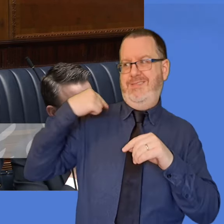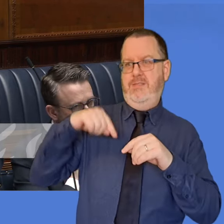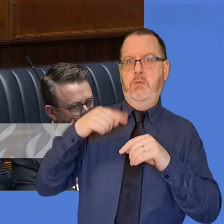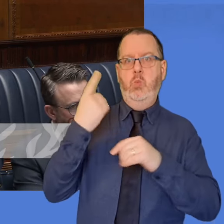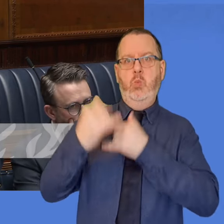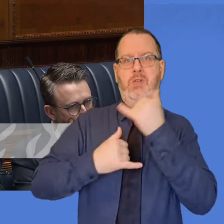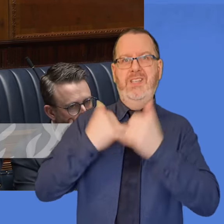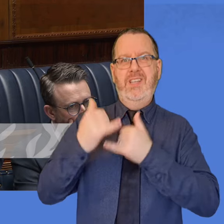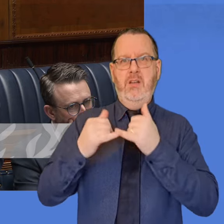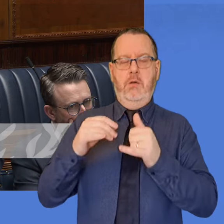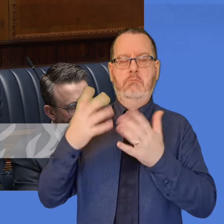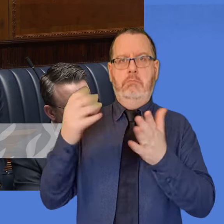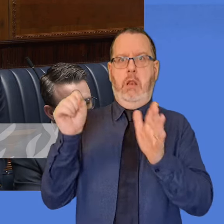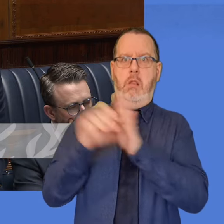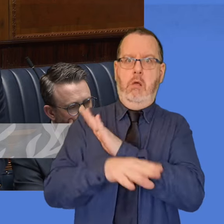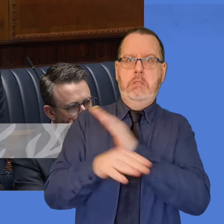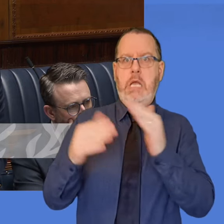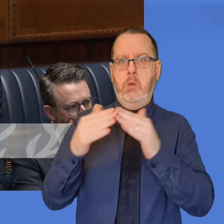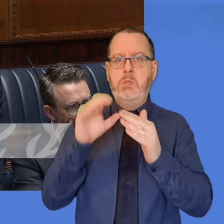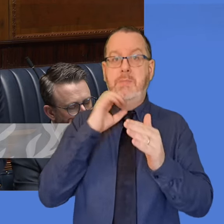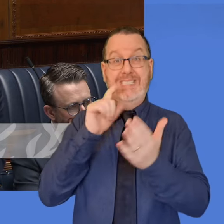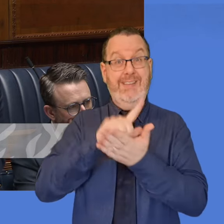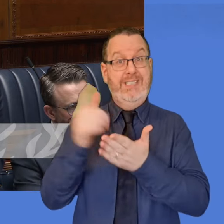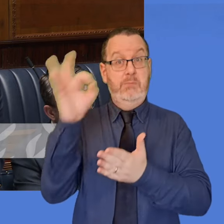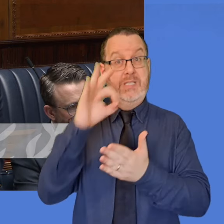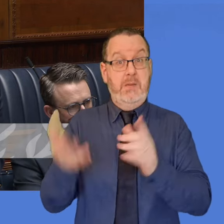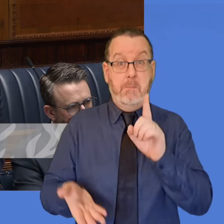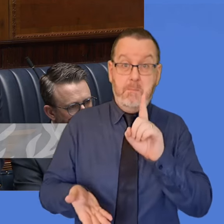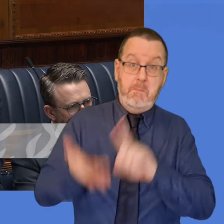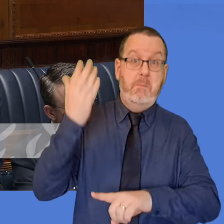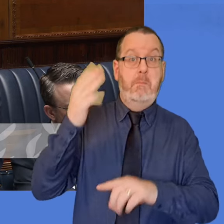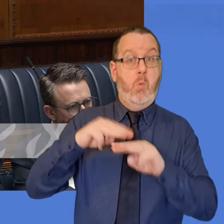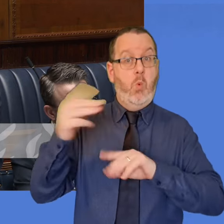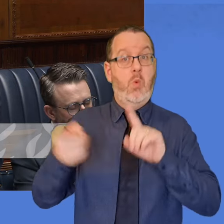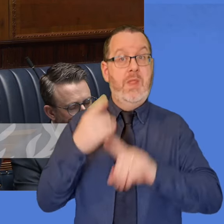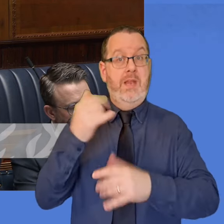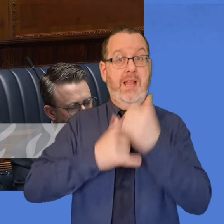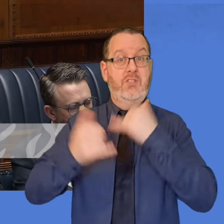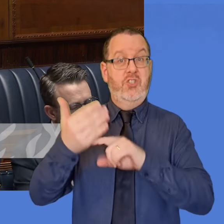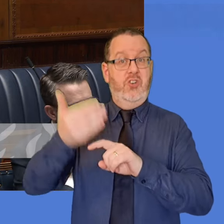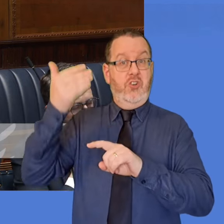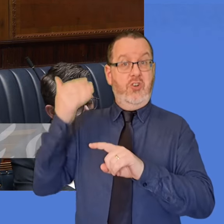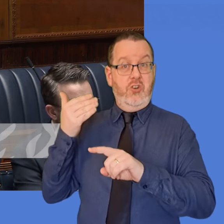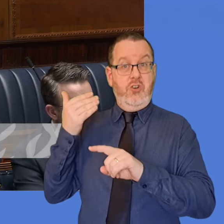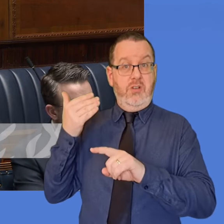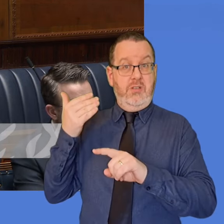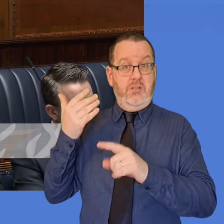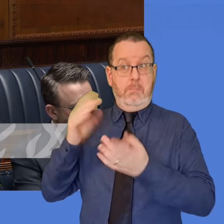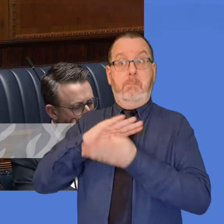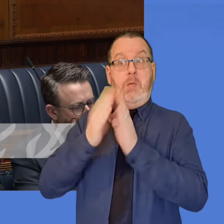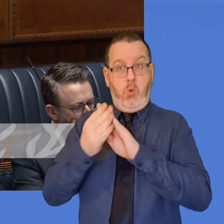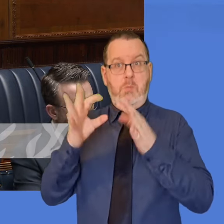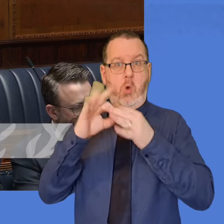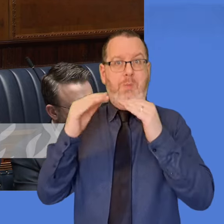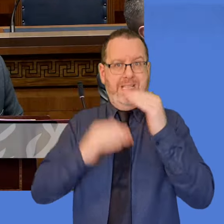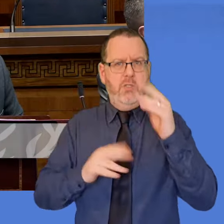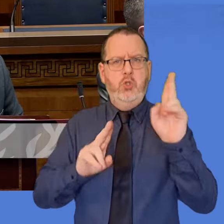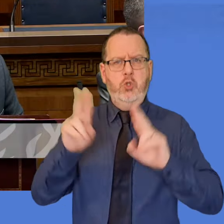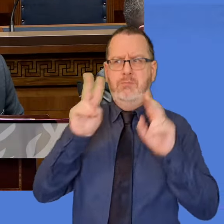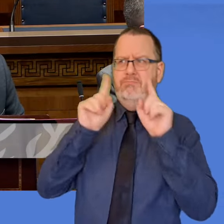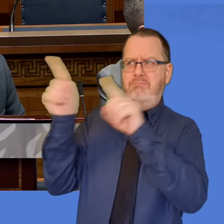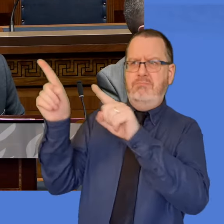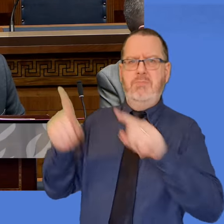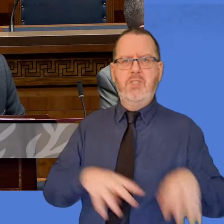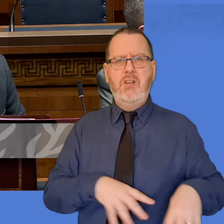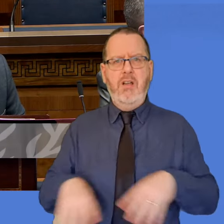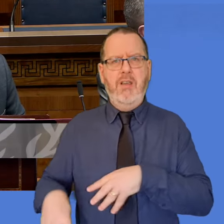% increase in the prior year. As part of his consideration, is the Minister looking to Scotland in terms of indefinite tenancy? Does he also agree that